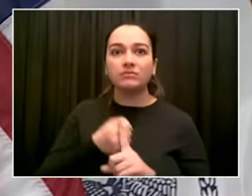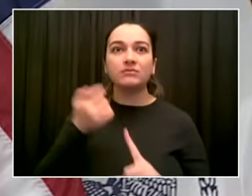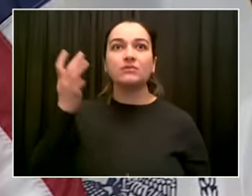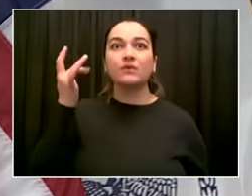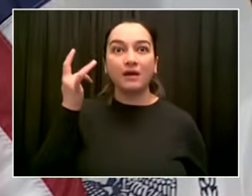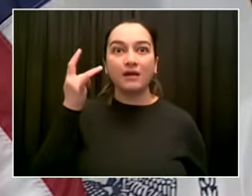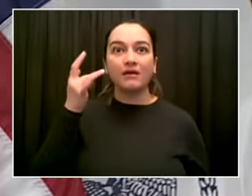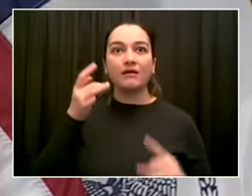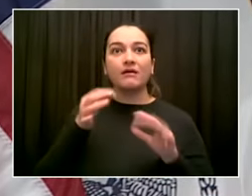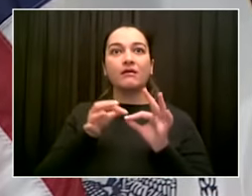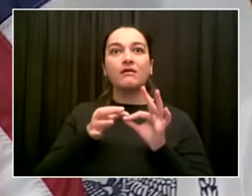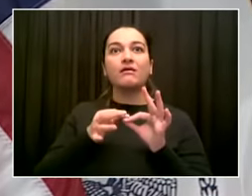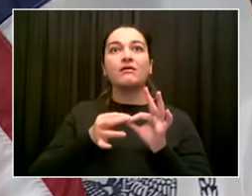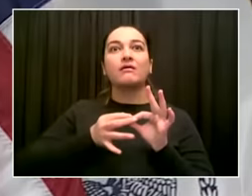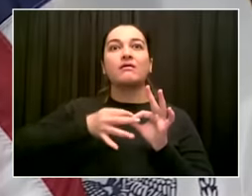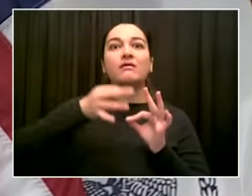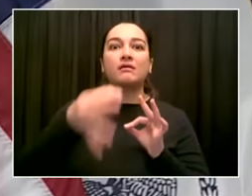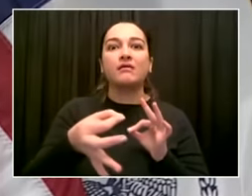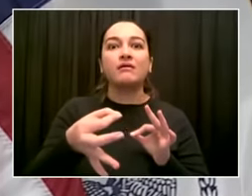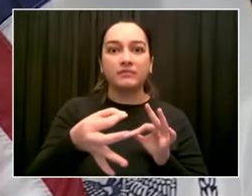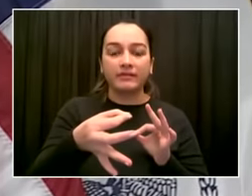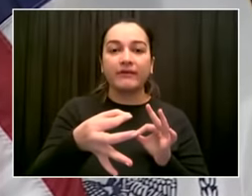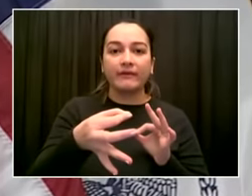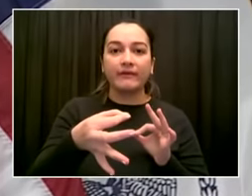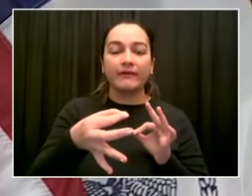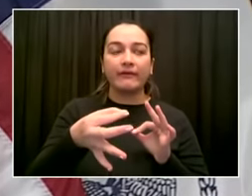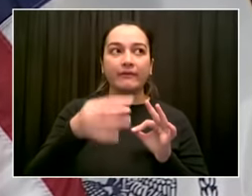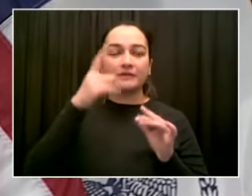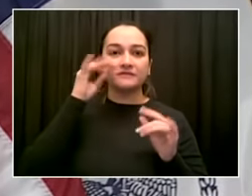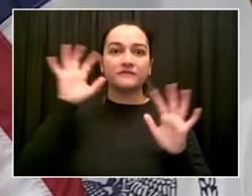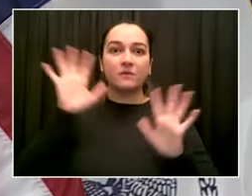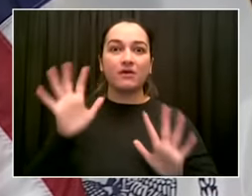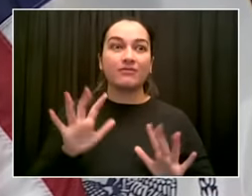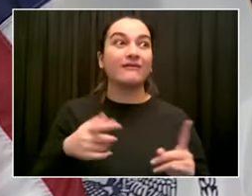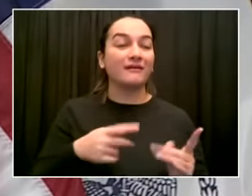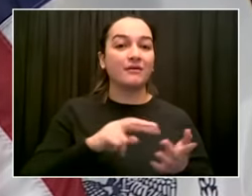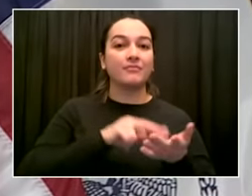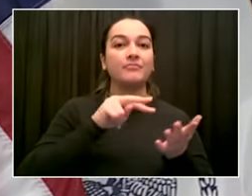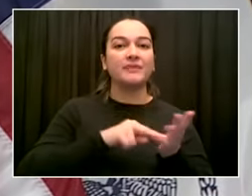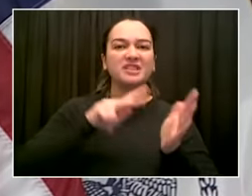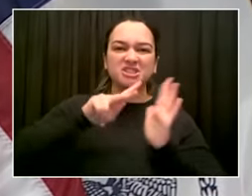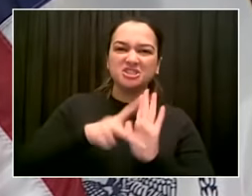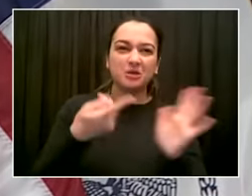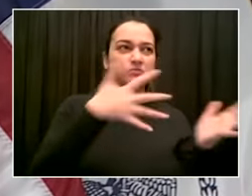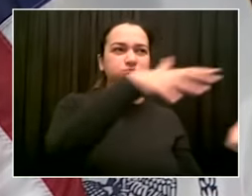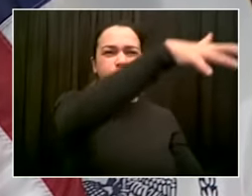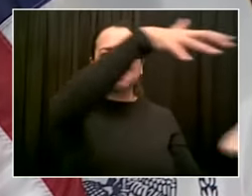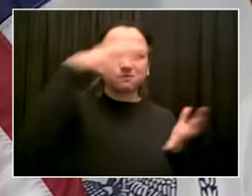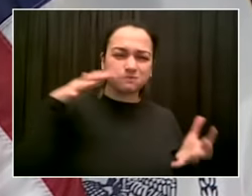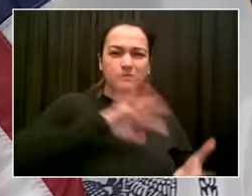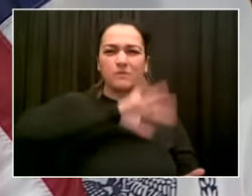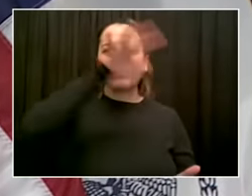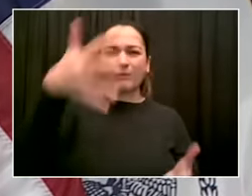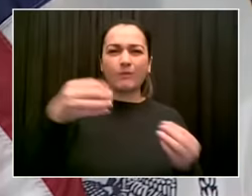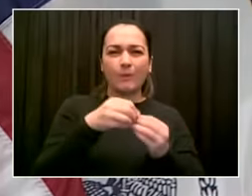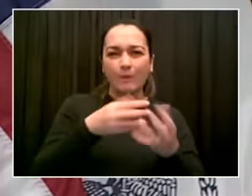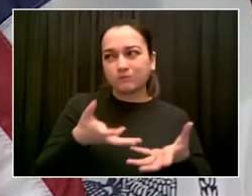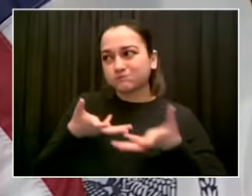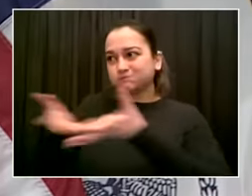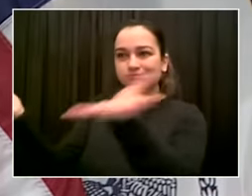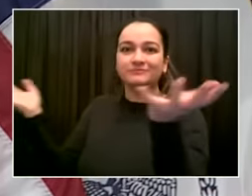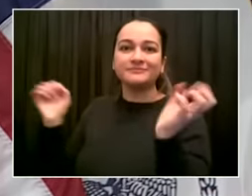,000 doses. But we've never had a week where we even came close to our 500,000